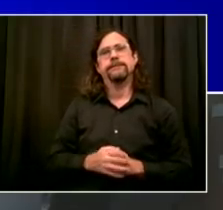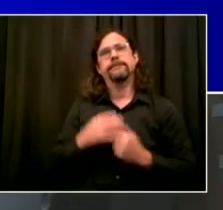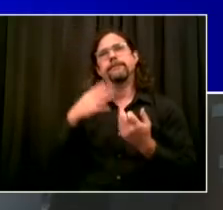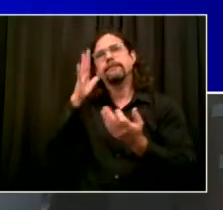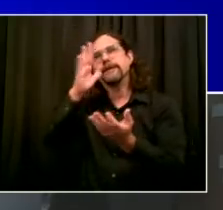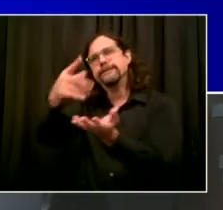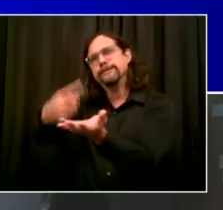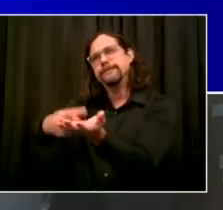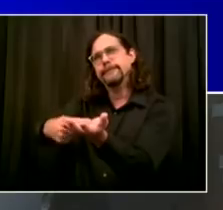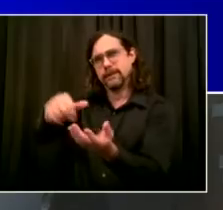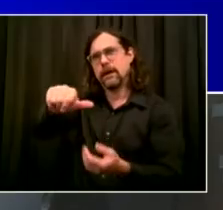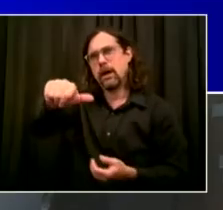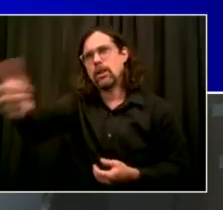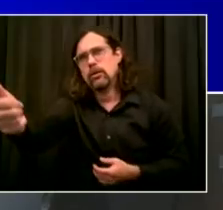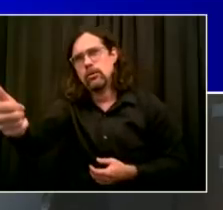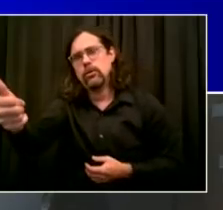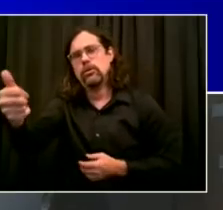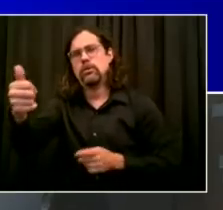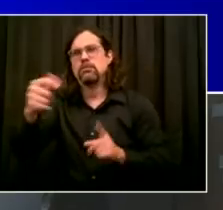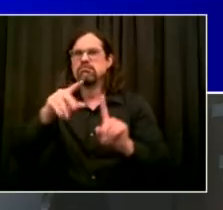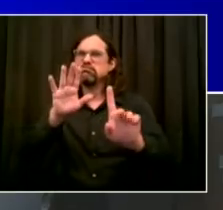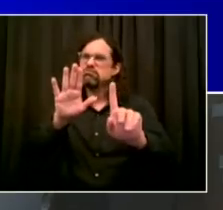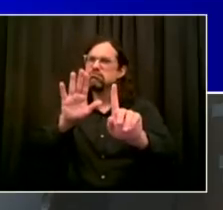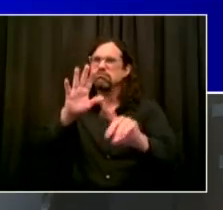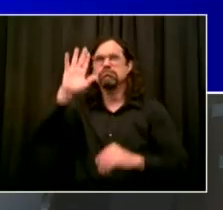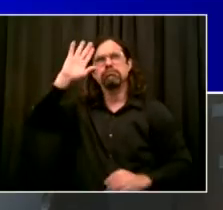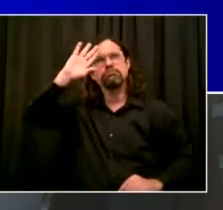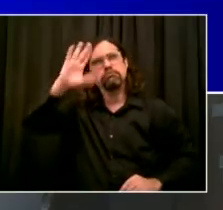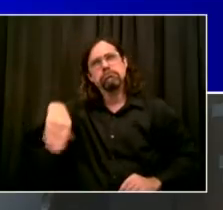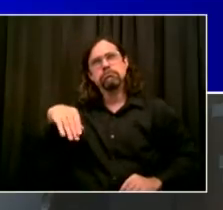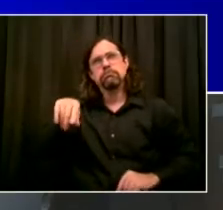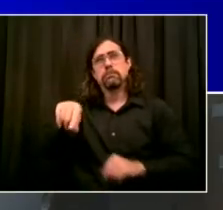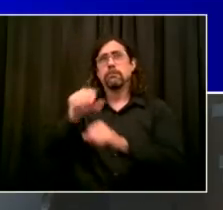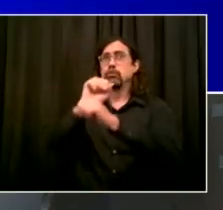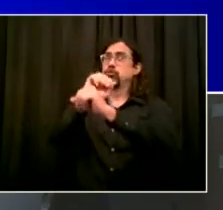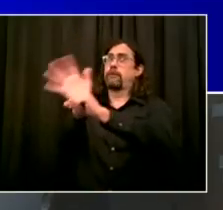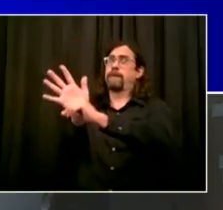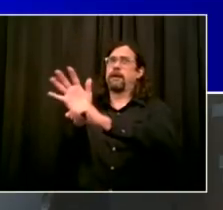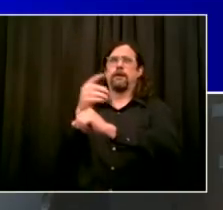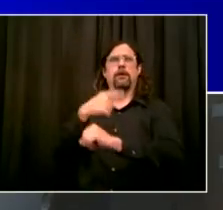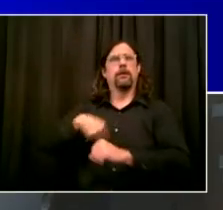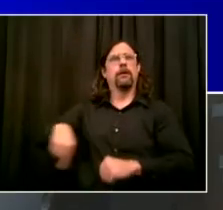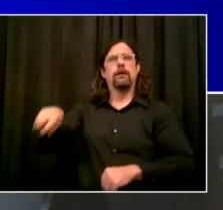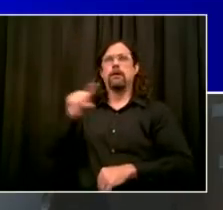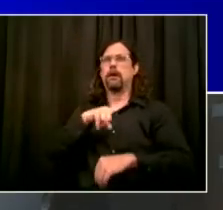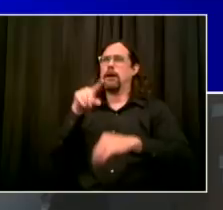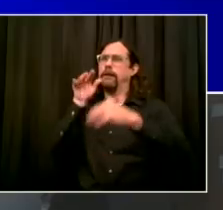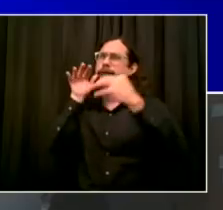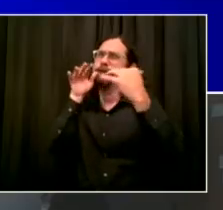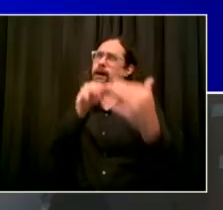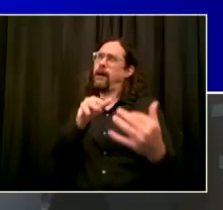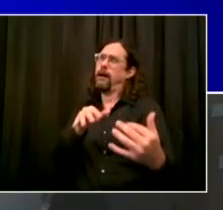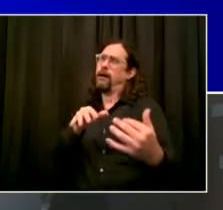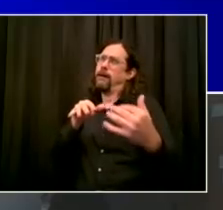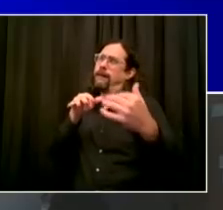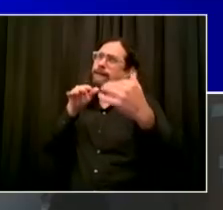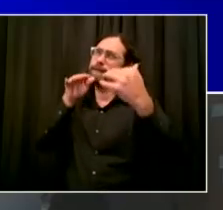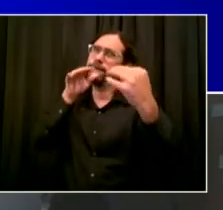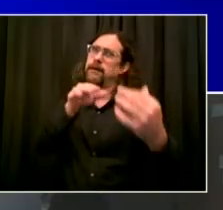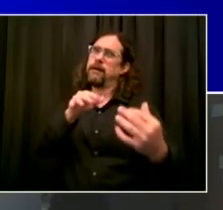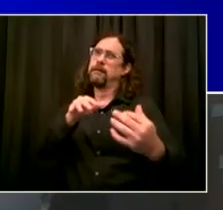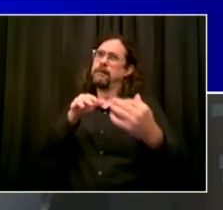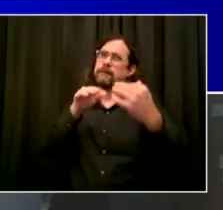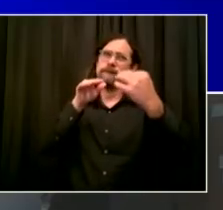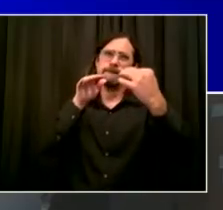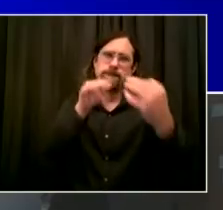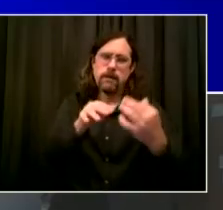cautious with every step we take. So we're trying to be measured, we're focused on the data and the science with every move we make to make sure we